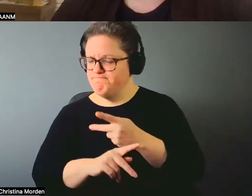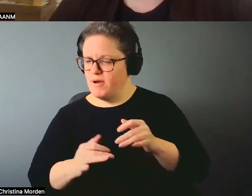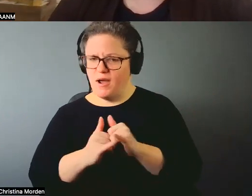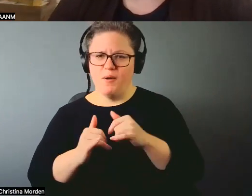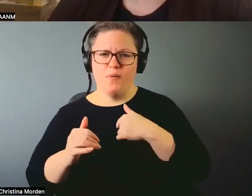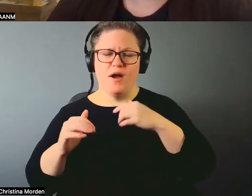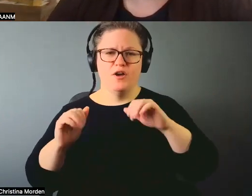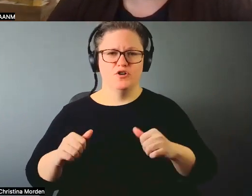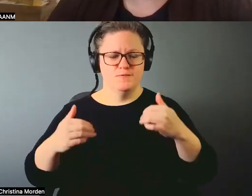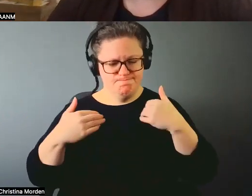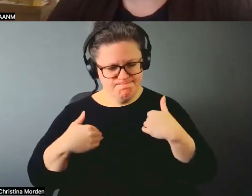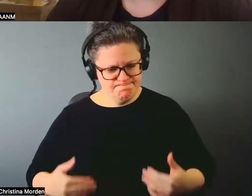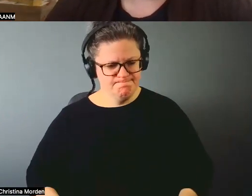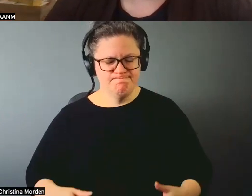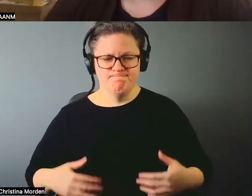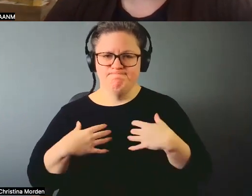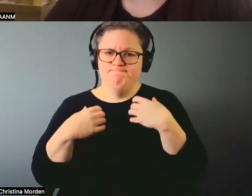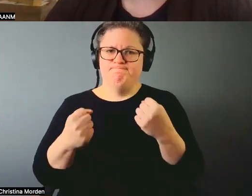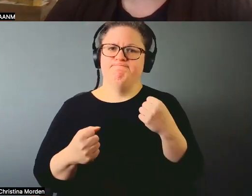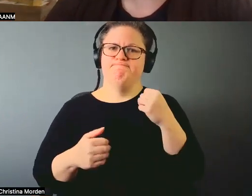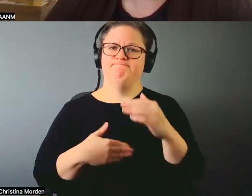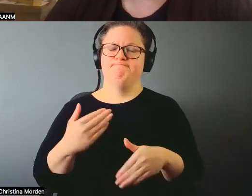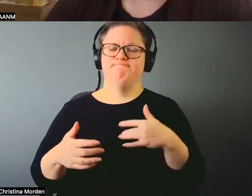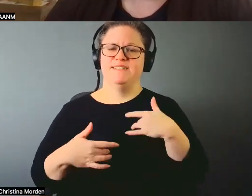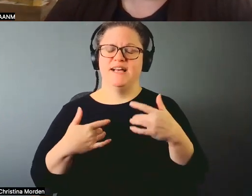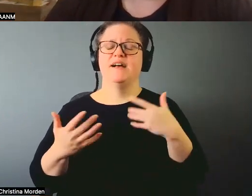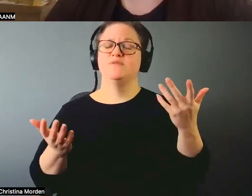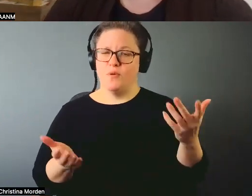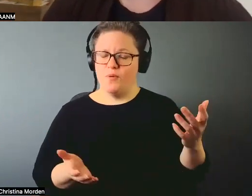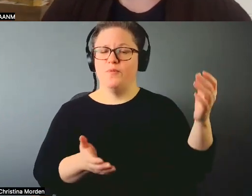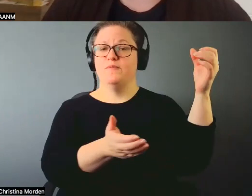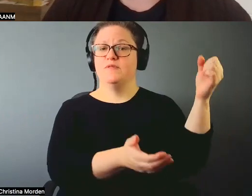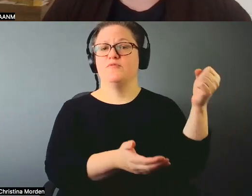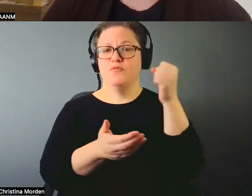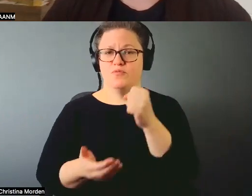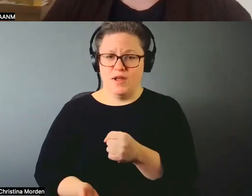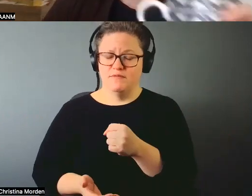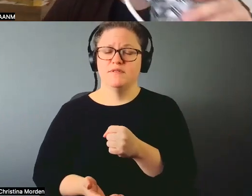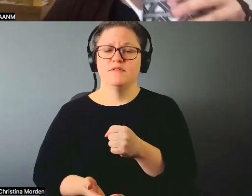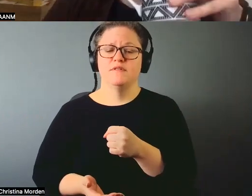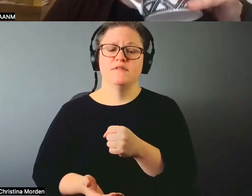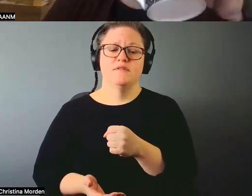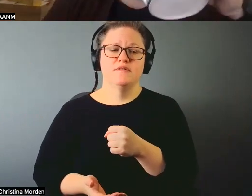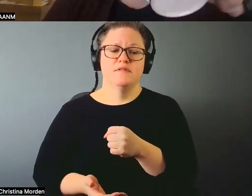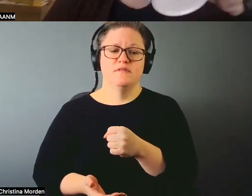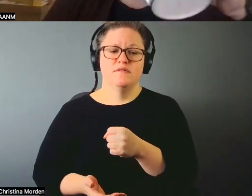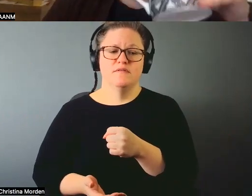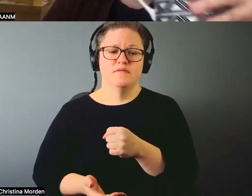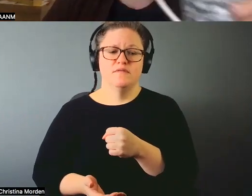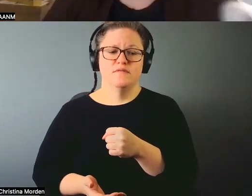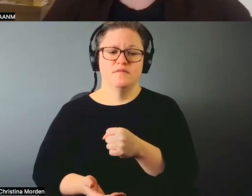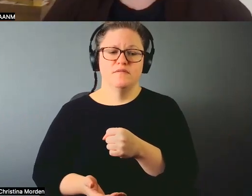It was so exciting. And so, with this Canada Council research grant, you know, nothing was, I didn't have to,